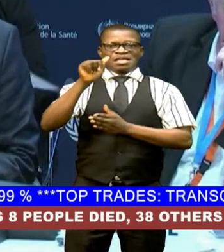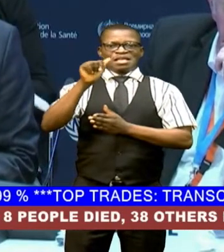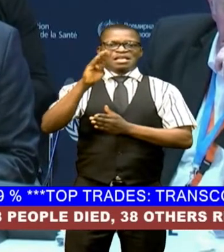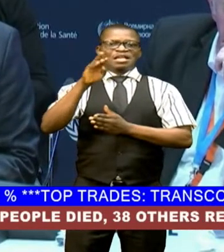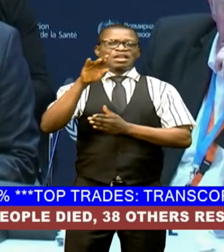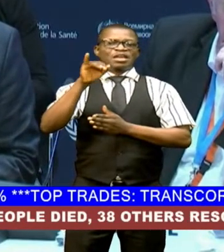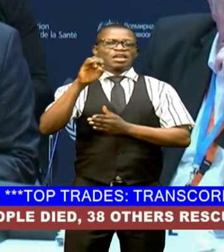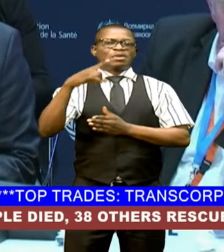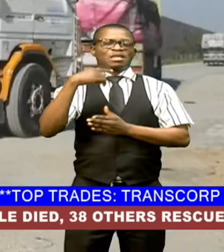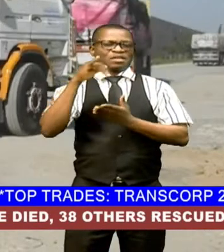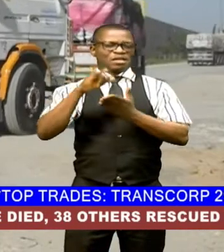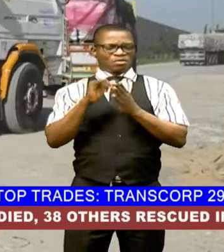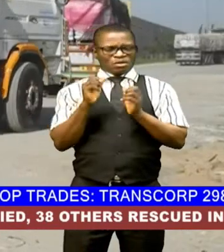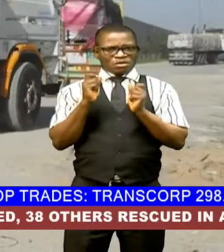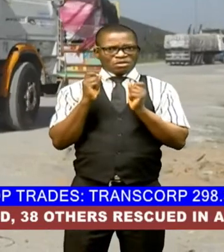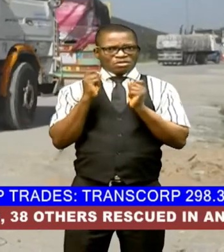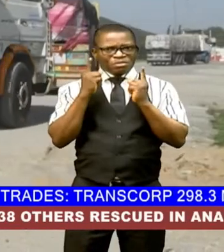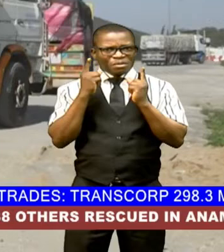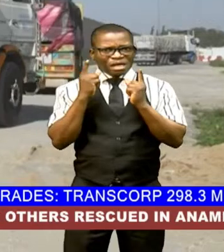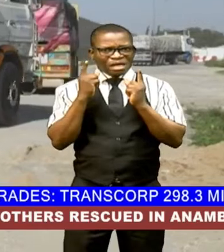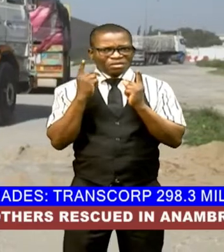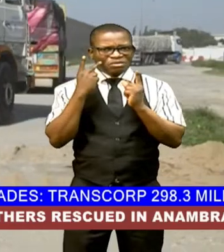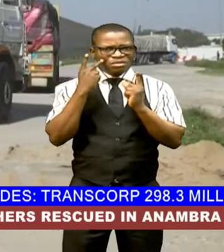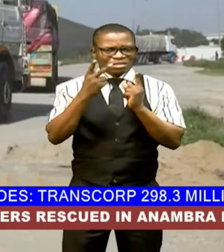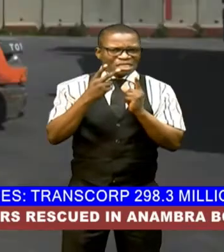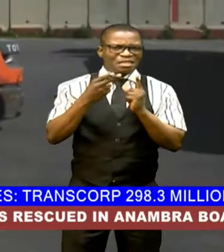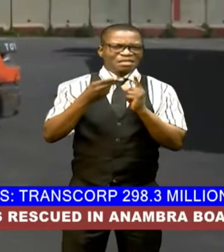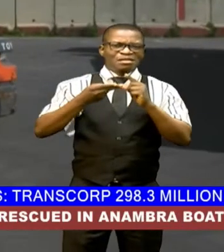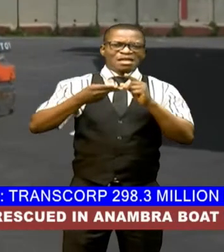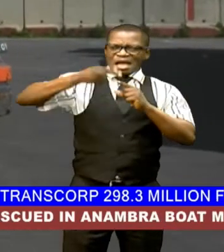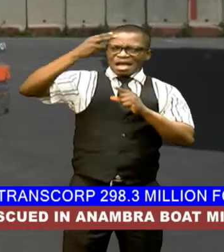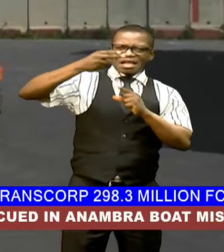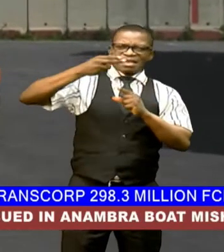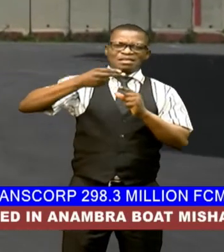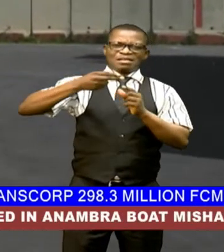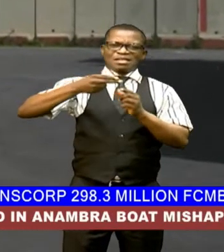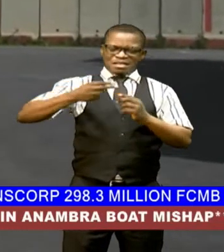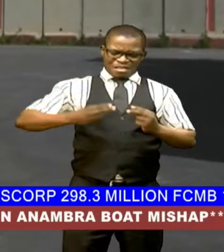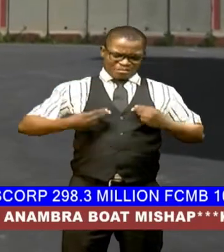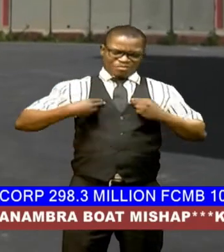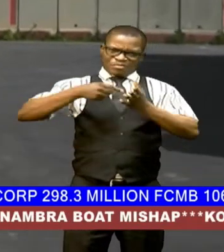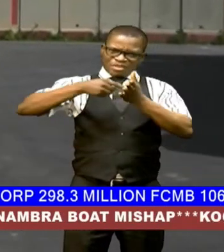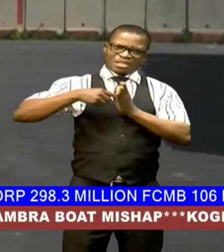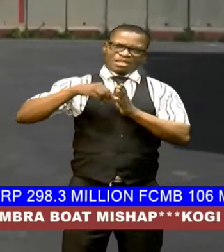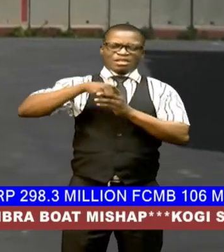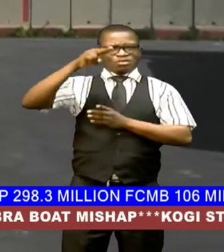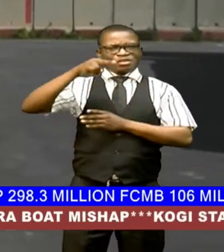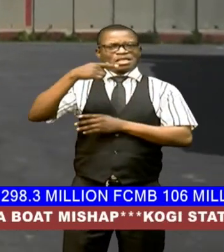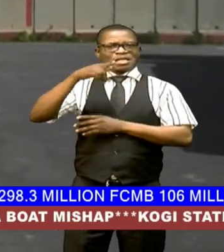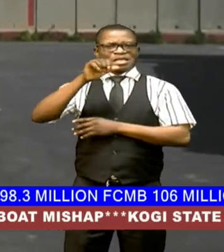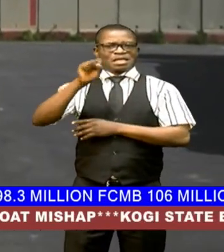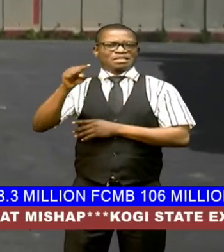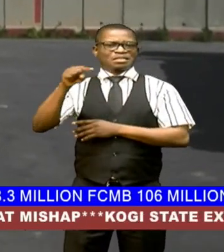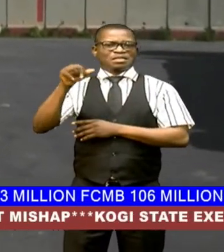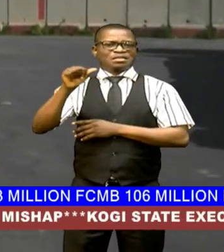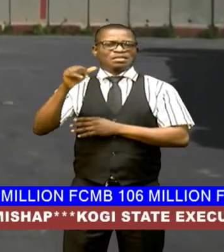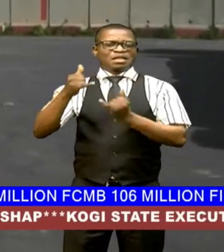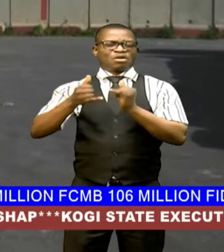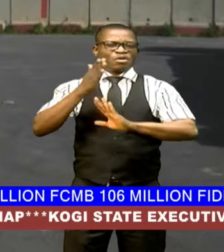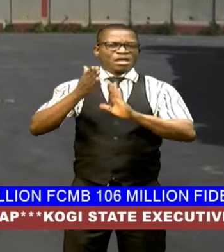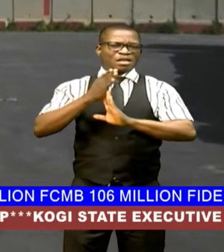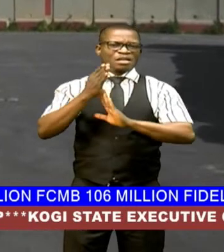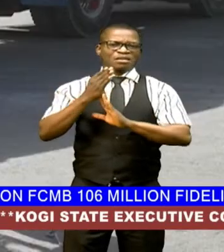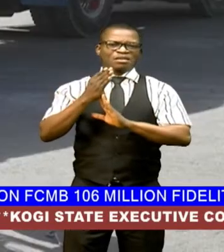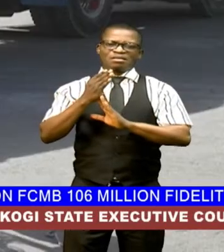he was shocked by the scale of health needs and devastation in northern gaza gabrius is demanded for an urgent